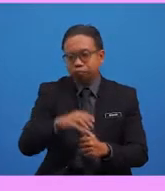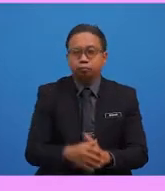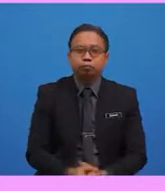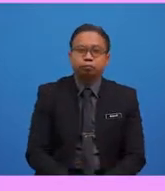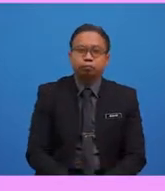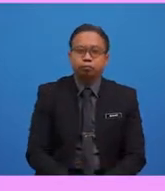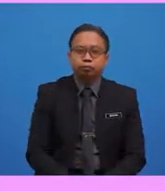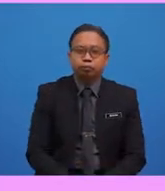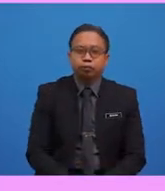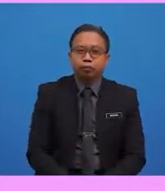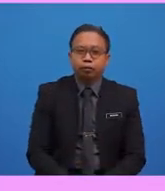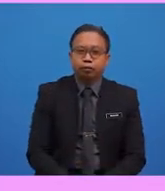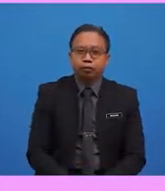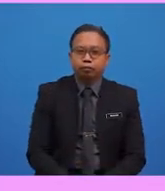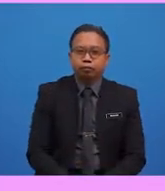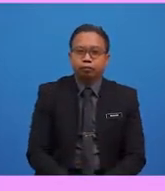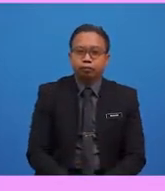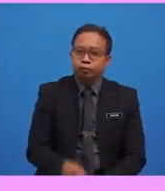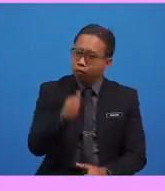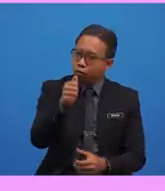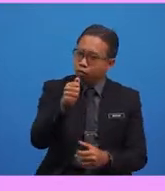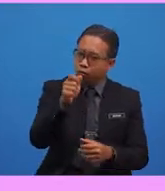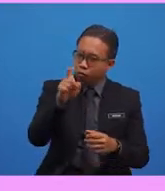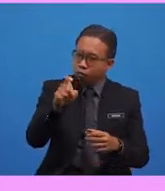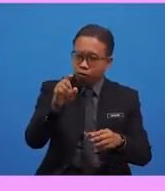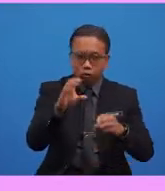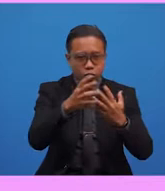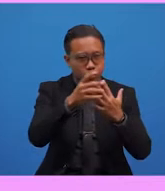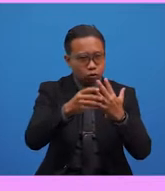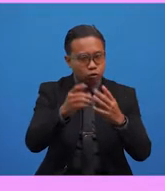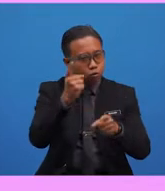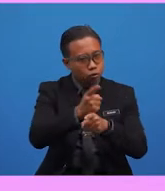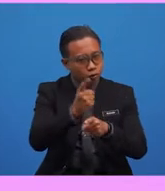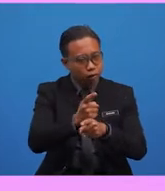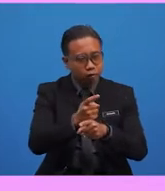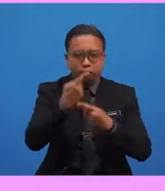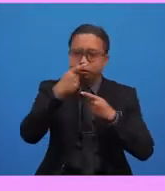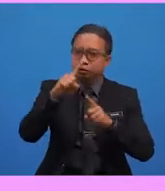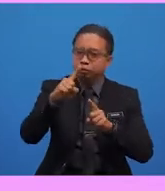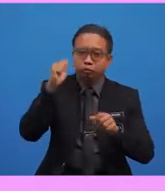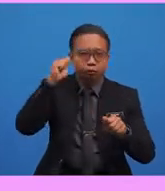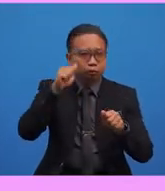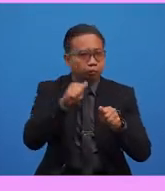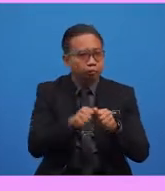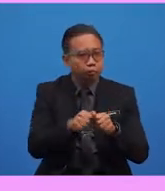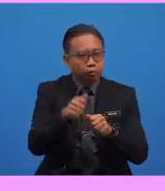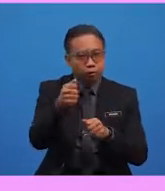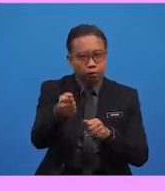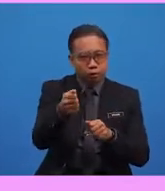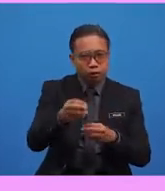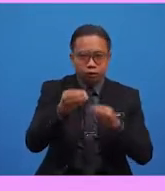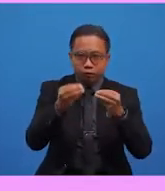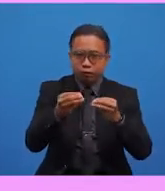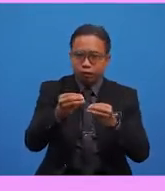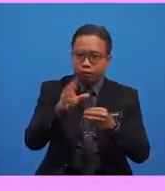and you have to choose the correct answer. Remember here, you are given five questions, and you